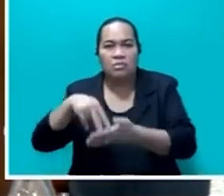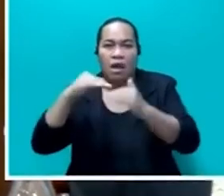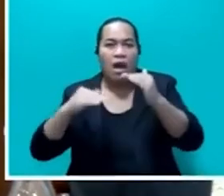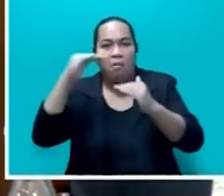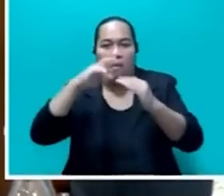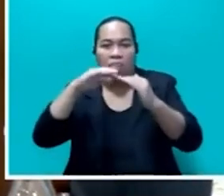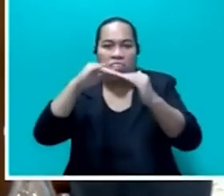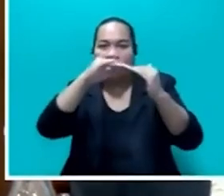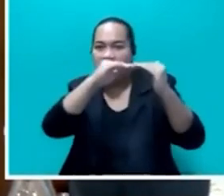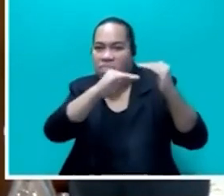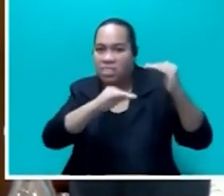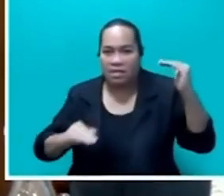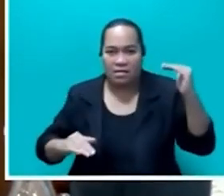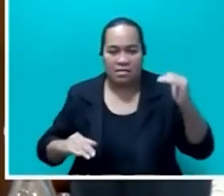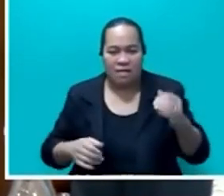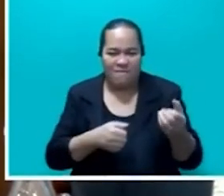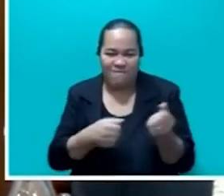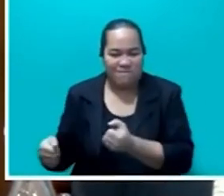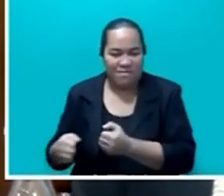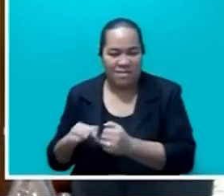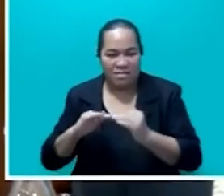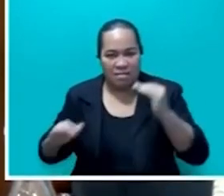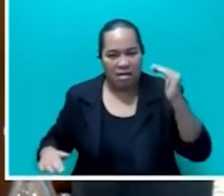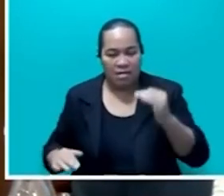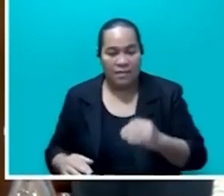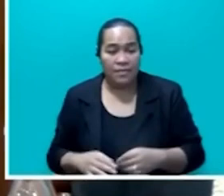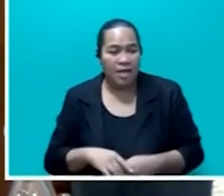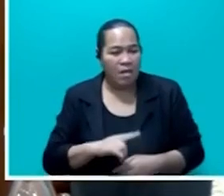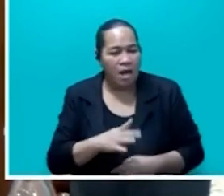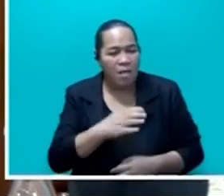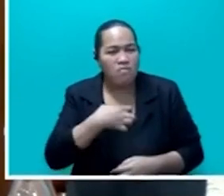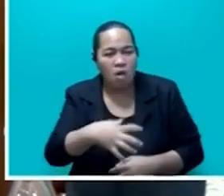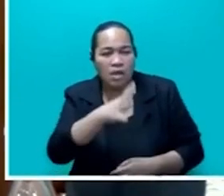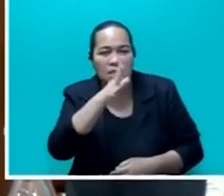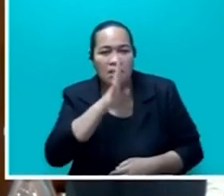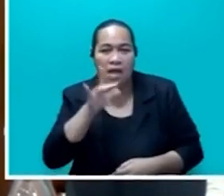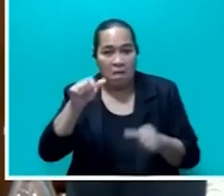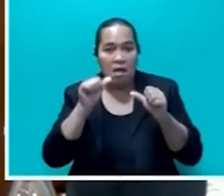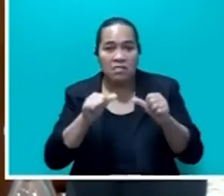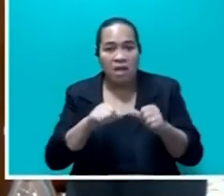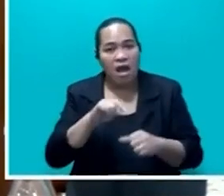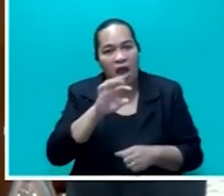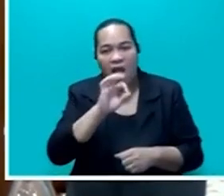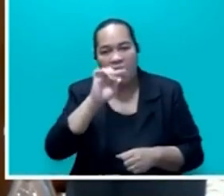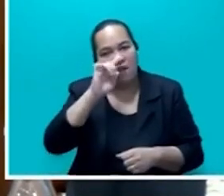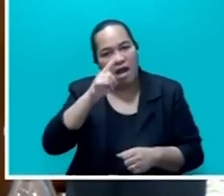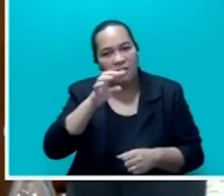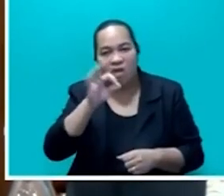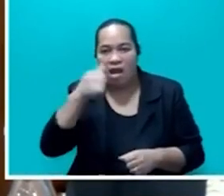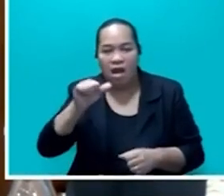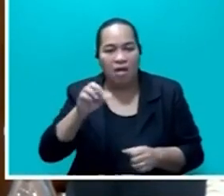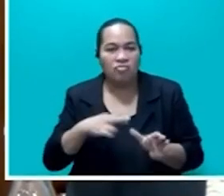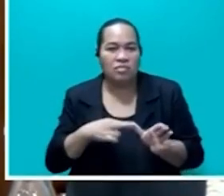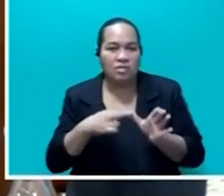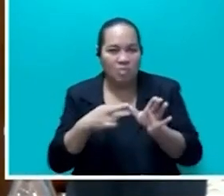What is graver is that His Excellency does not have the right to respond to